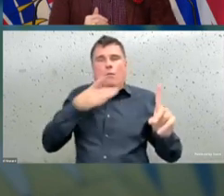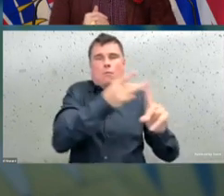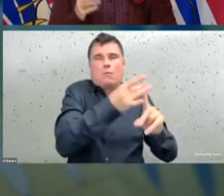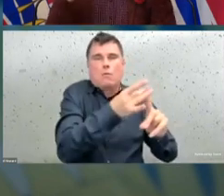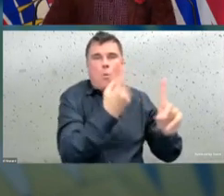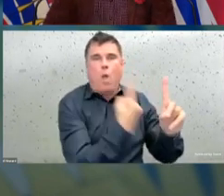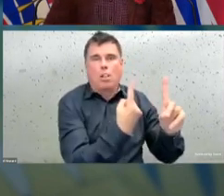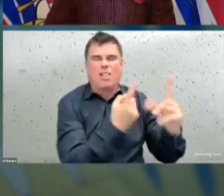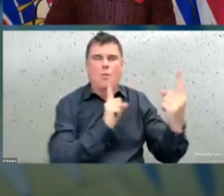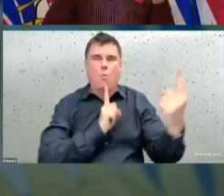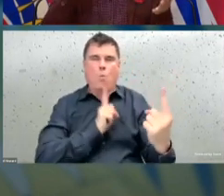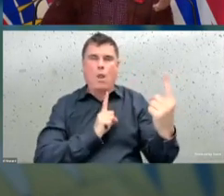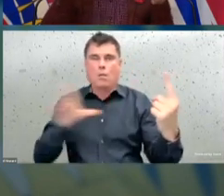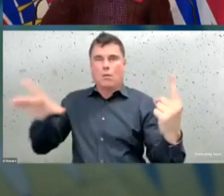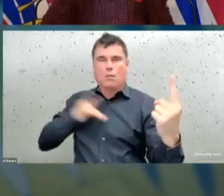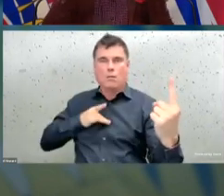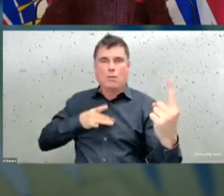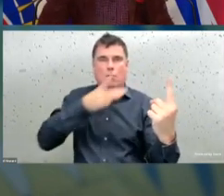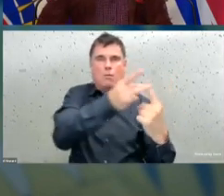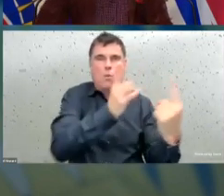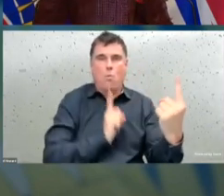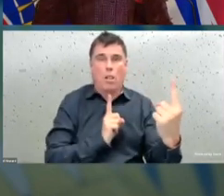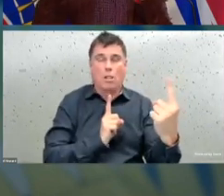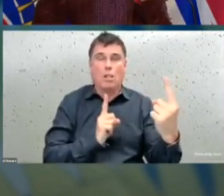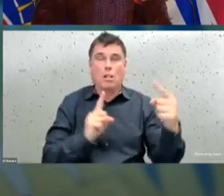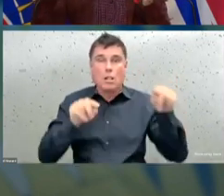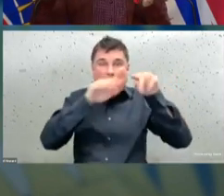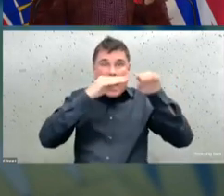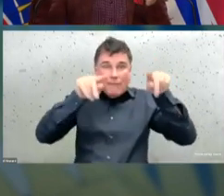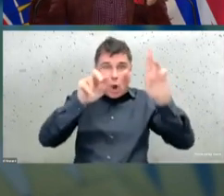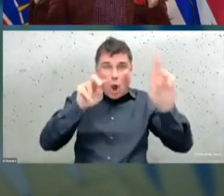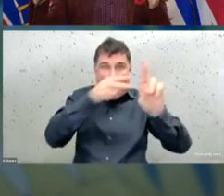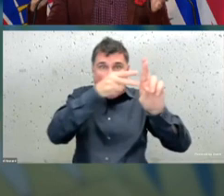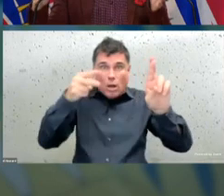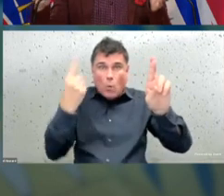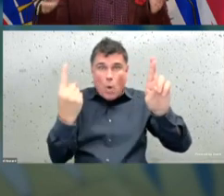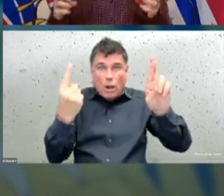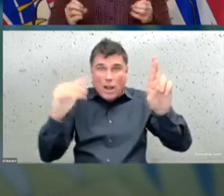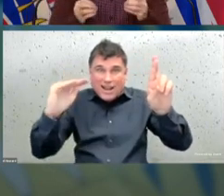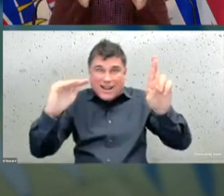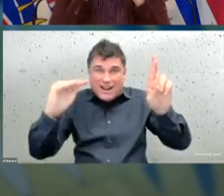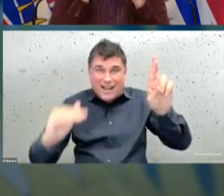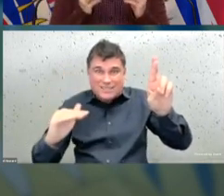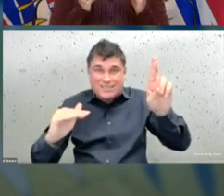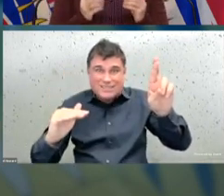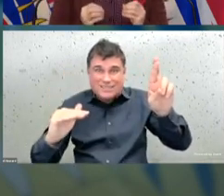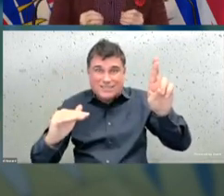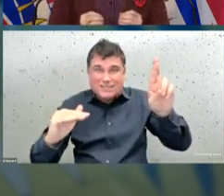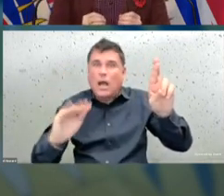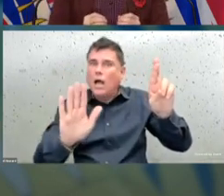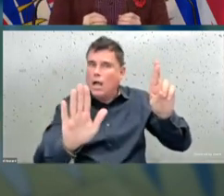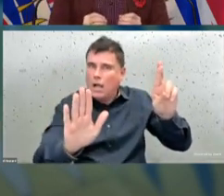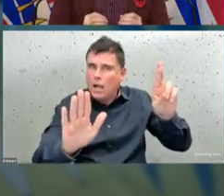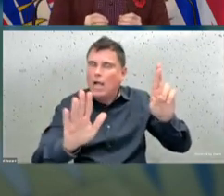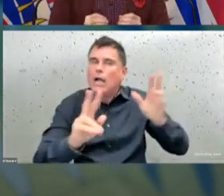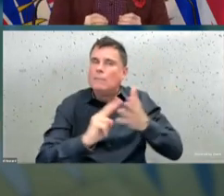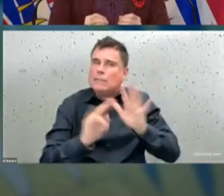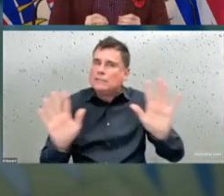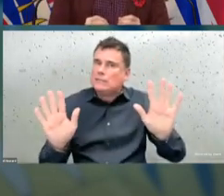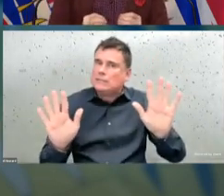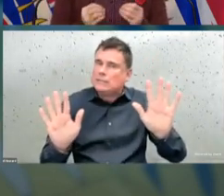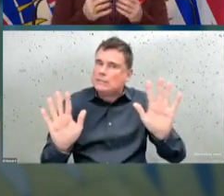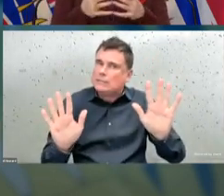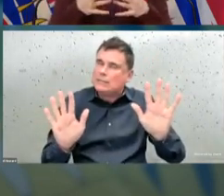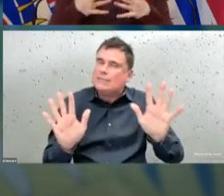which means that we have right now a fragile balance. We're going down slowly. It is important for us to recognize